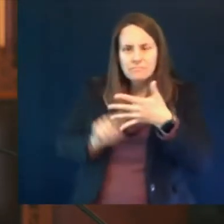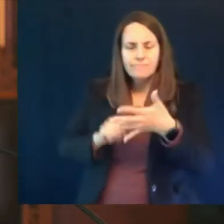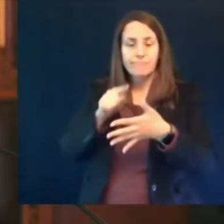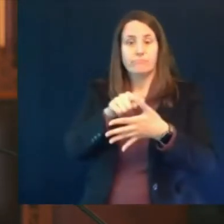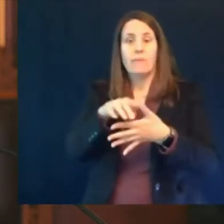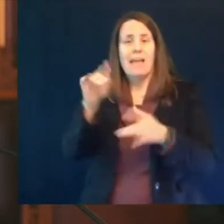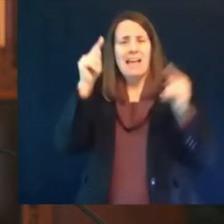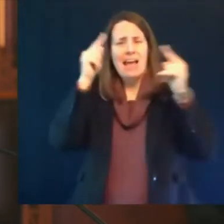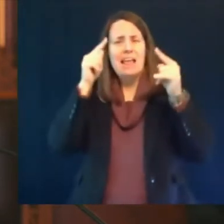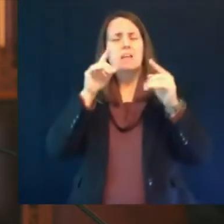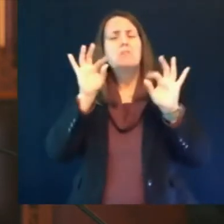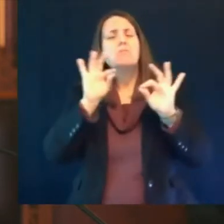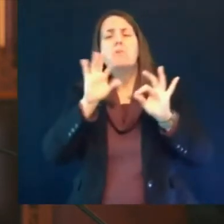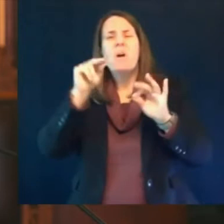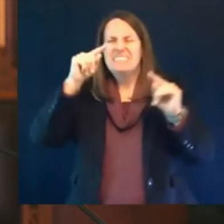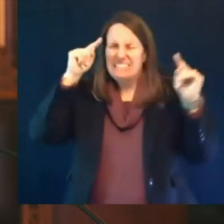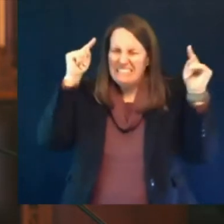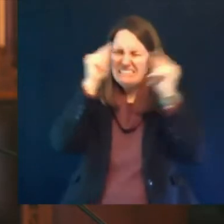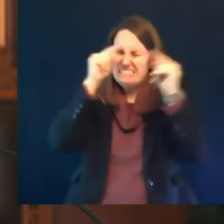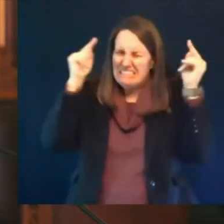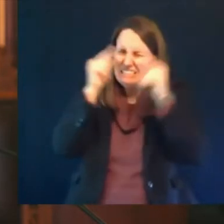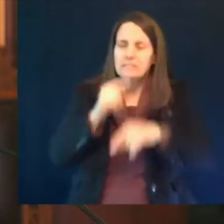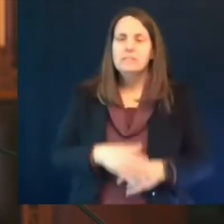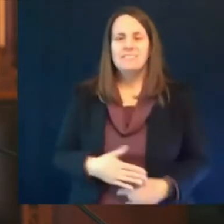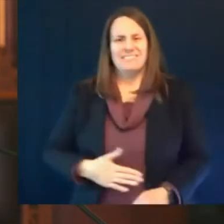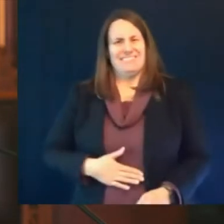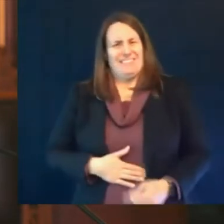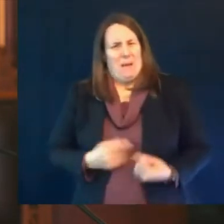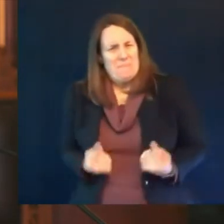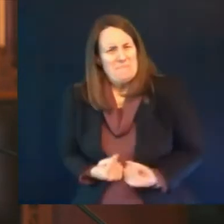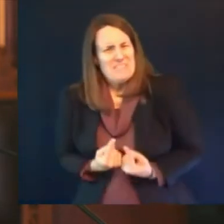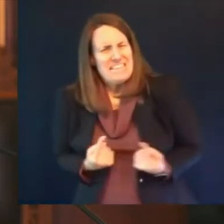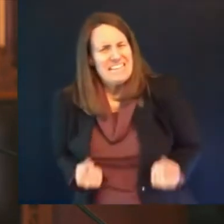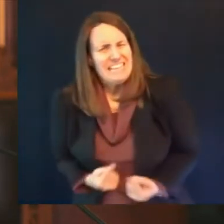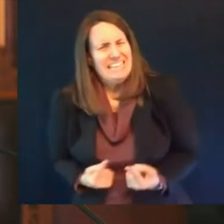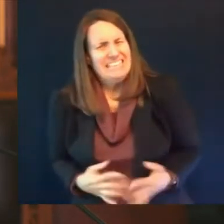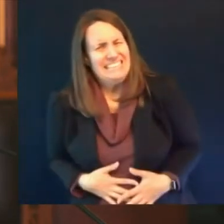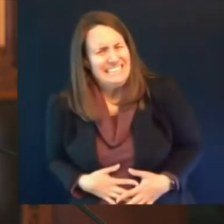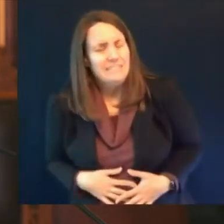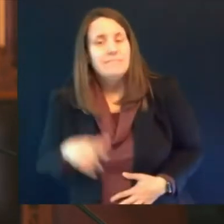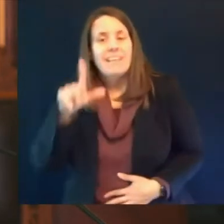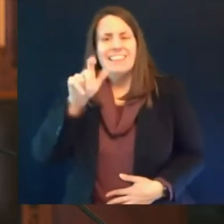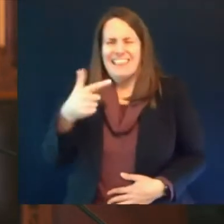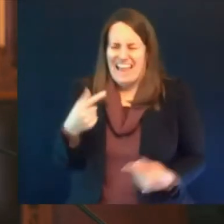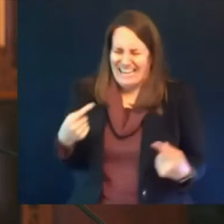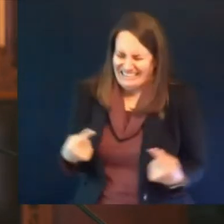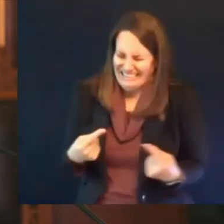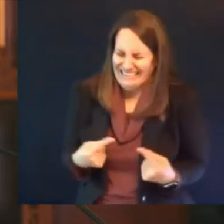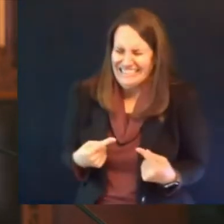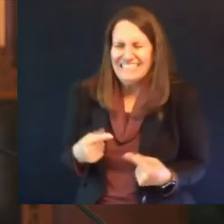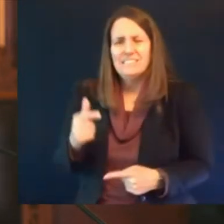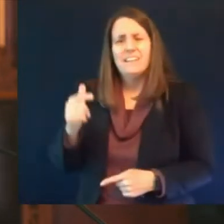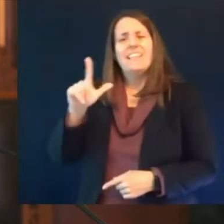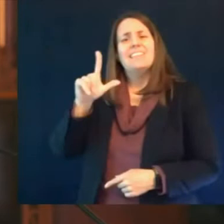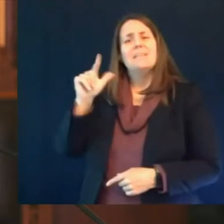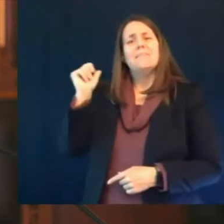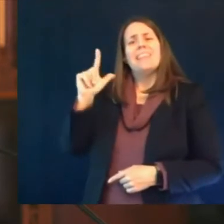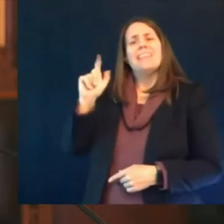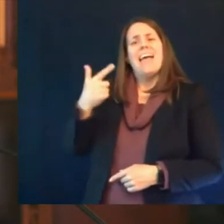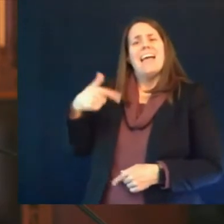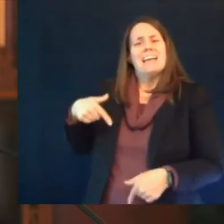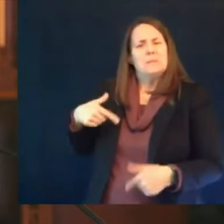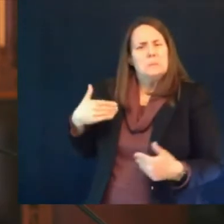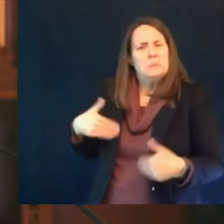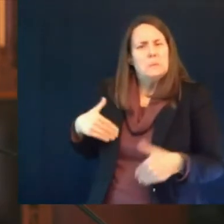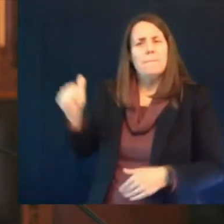pain leg pain back pain and changes in vision all things that could indicate a